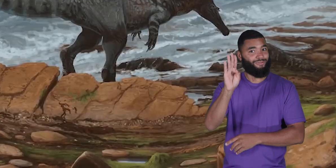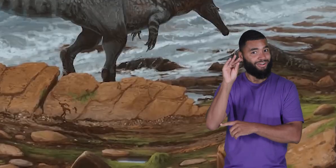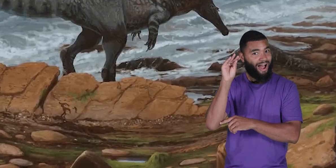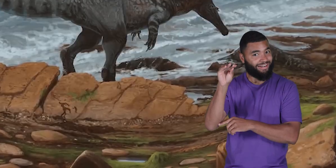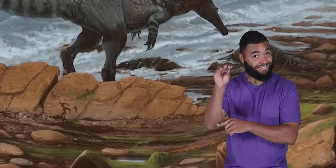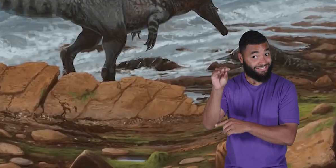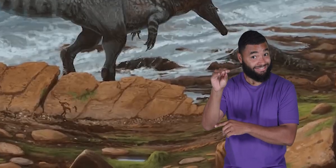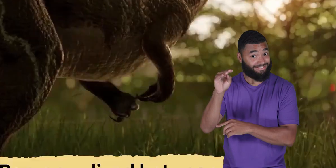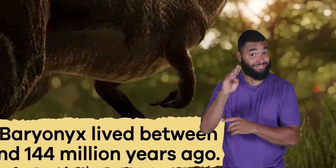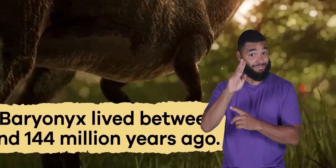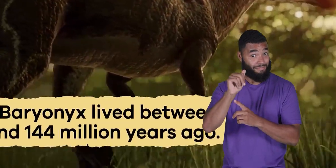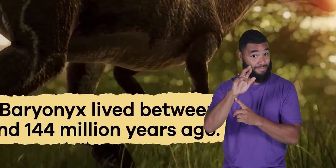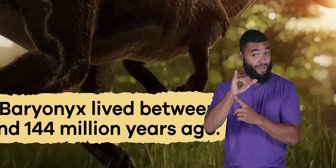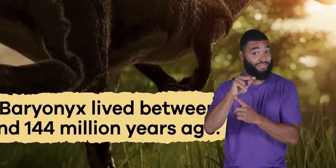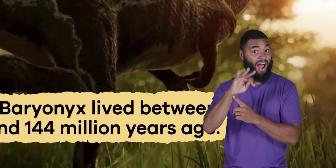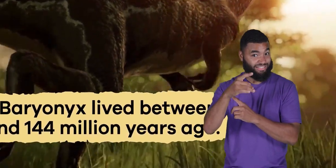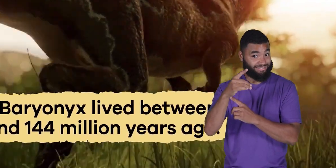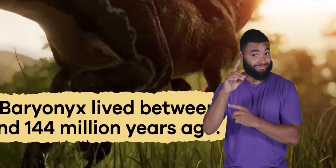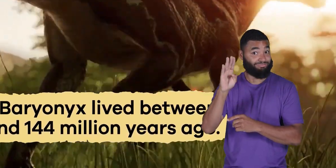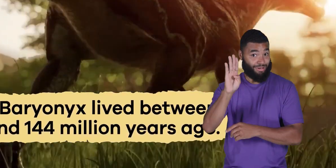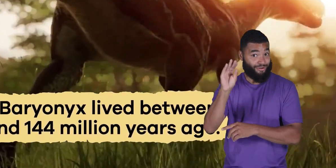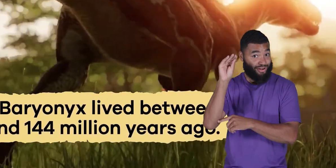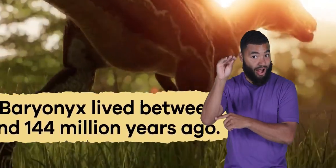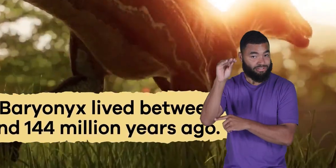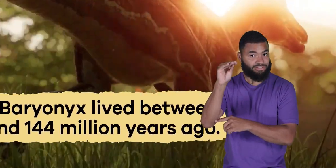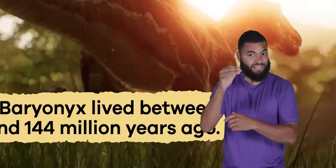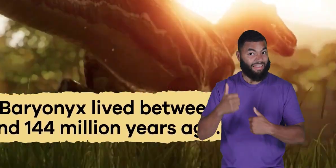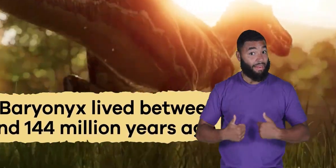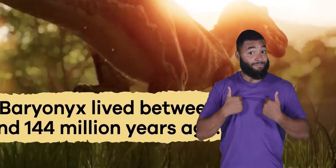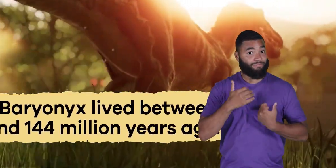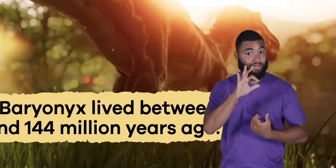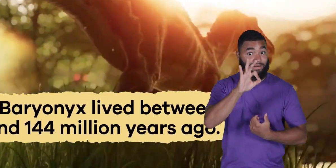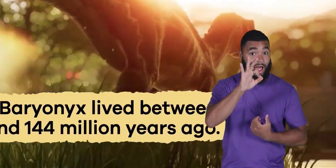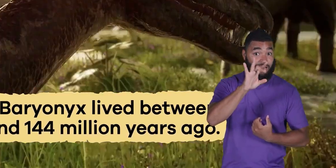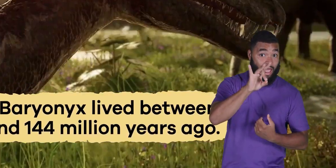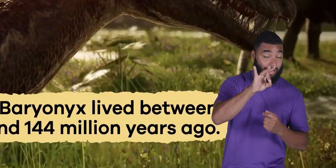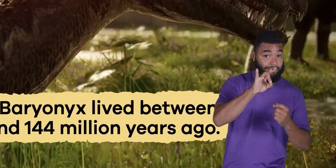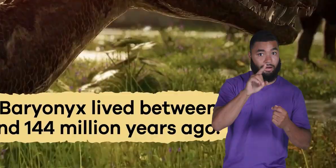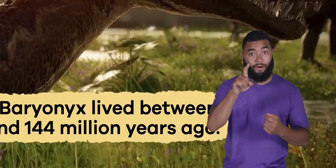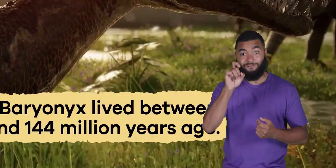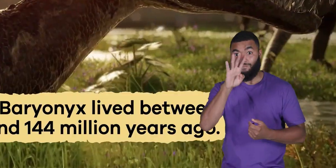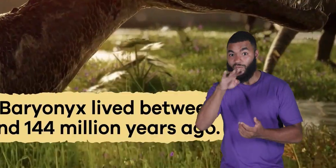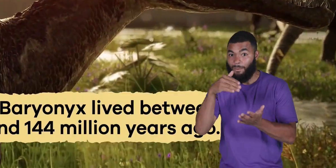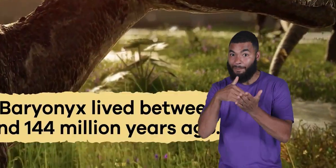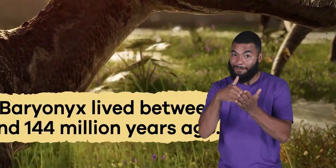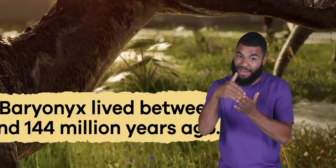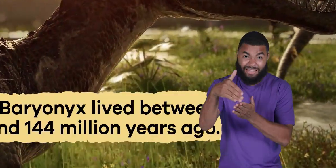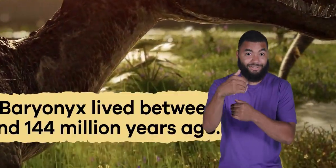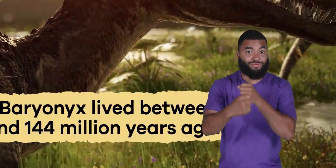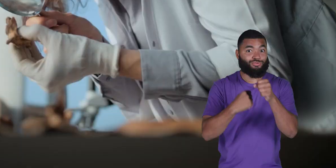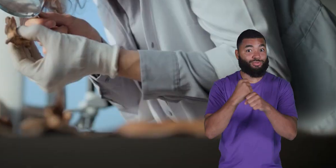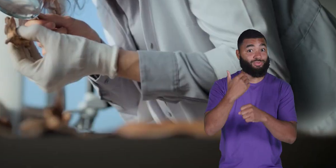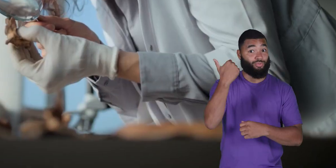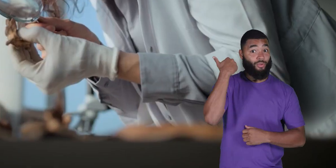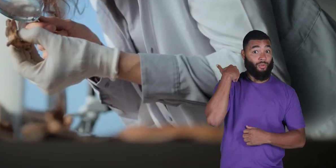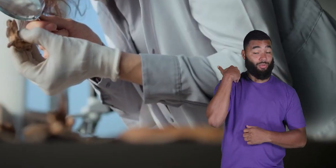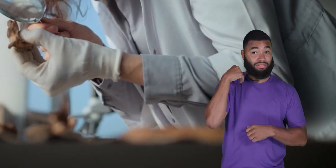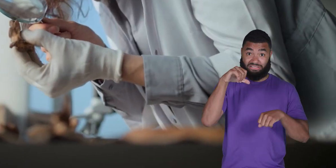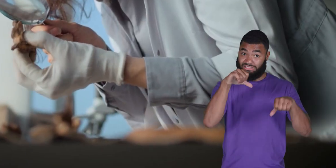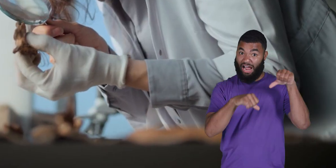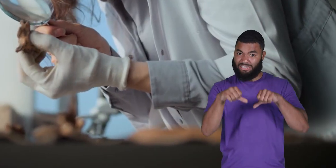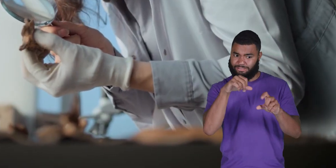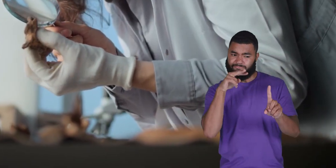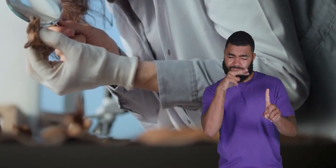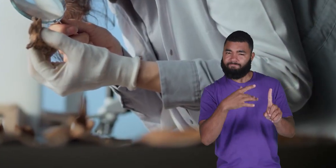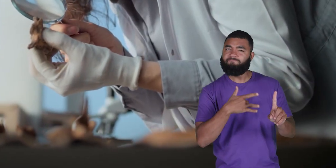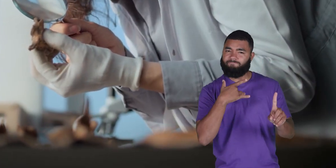Baryonyx. The baryonyx lived between 98 and 144 million years ago. Scientists think